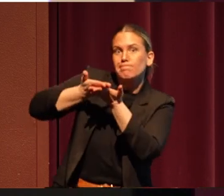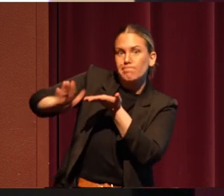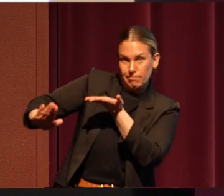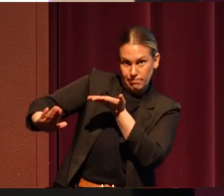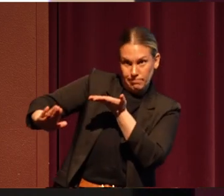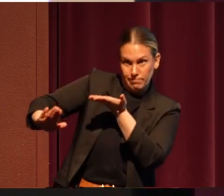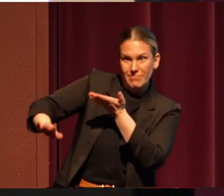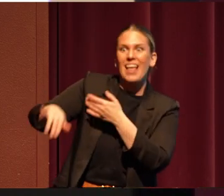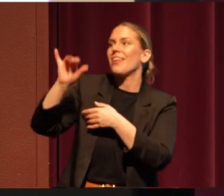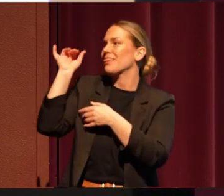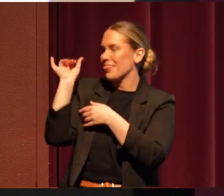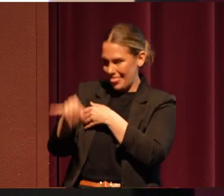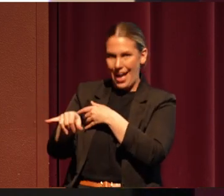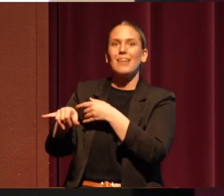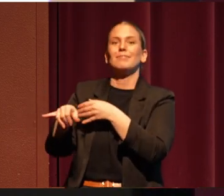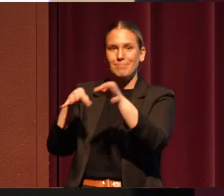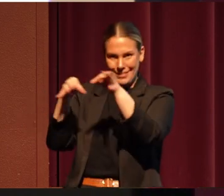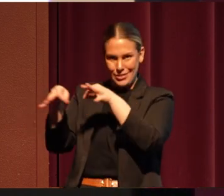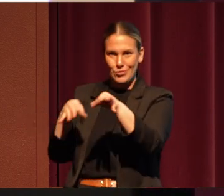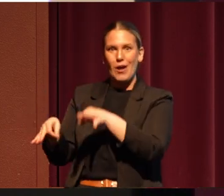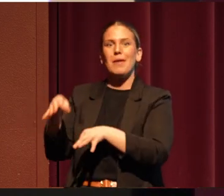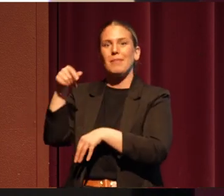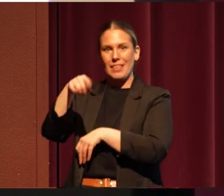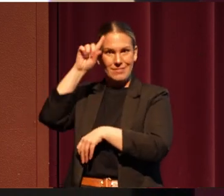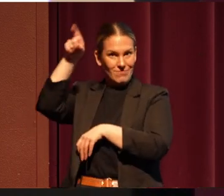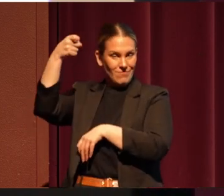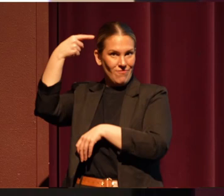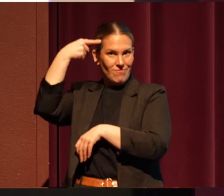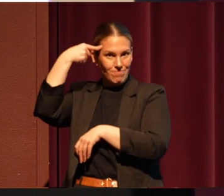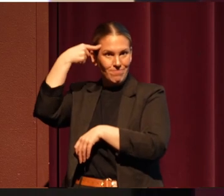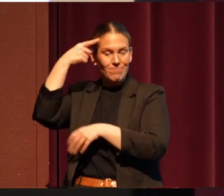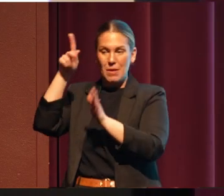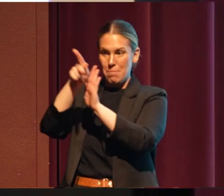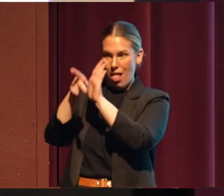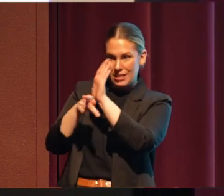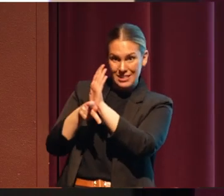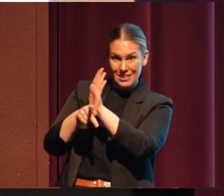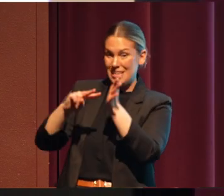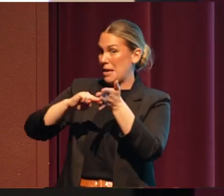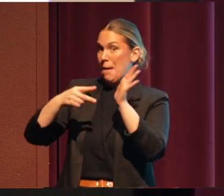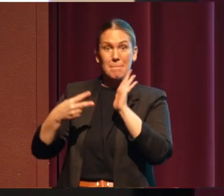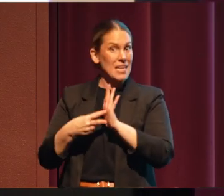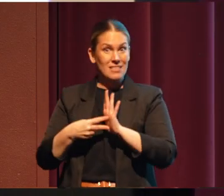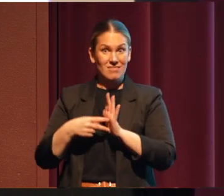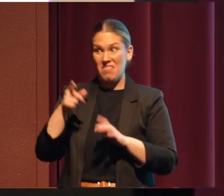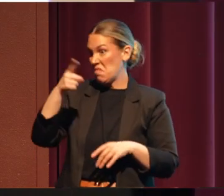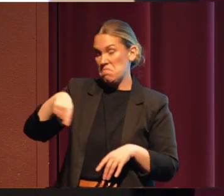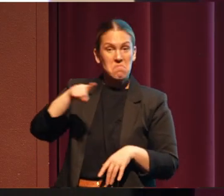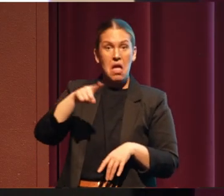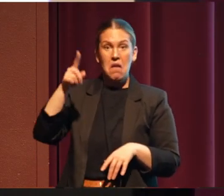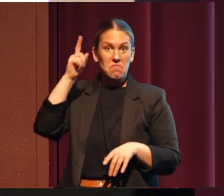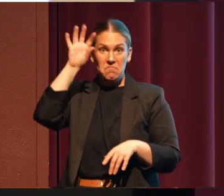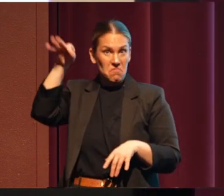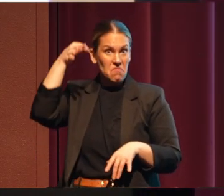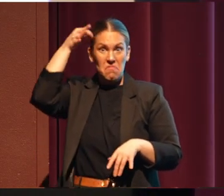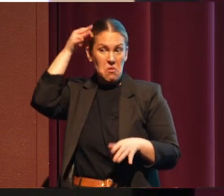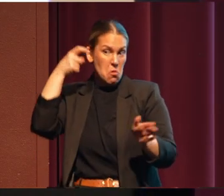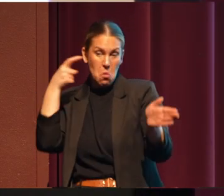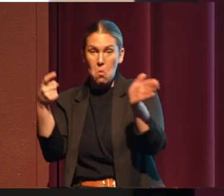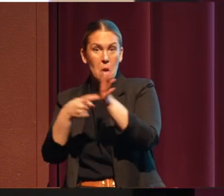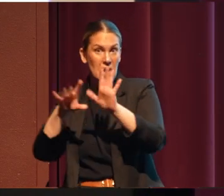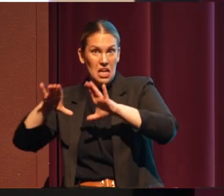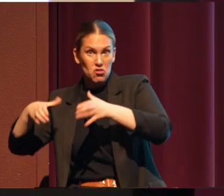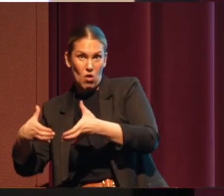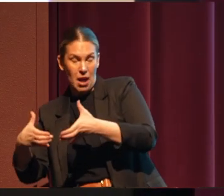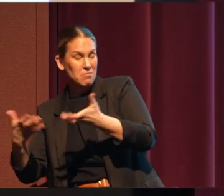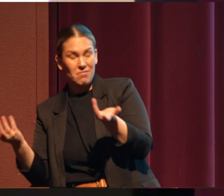aptly describes this federal policy. They were no longer going to federally recognize tribes. So even though we promised you in